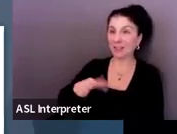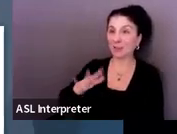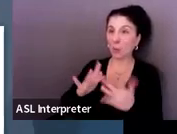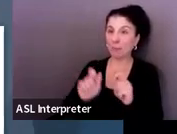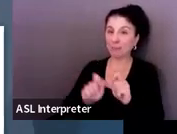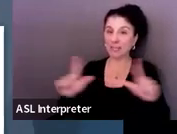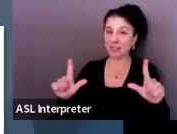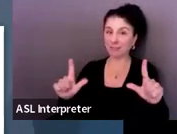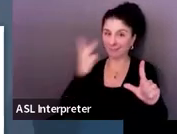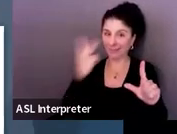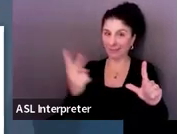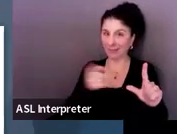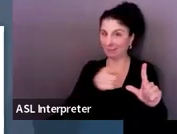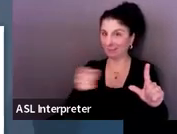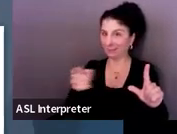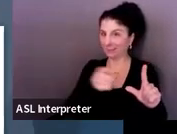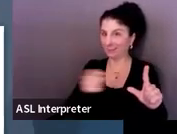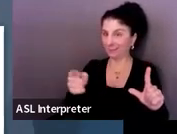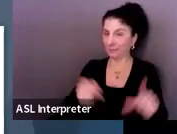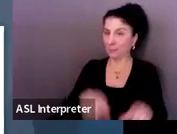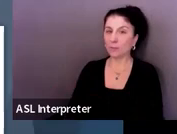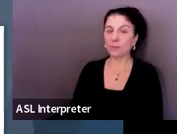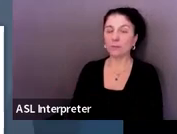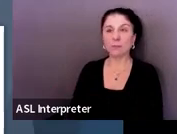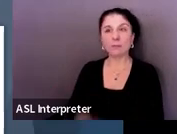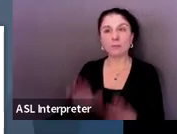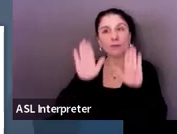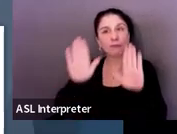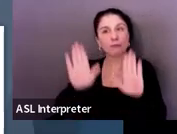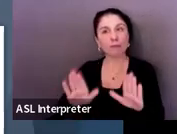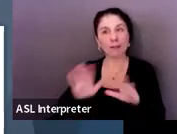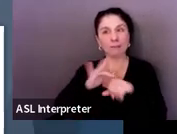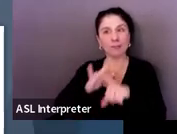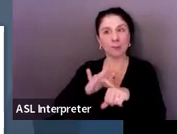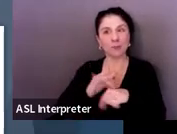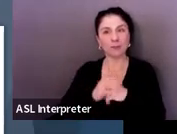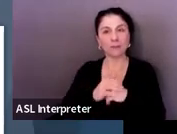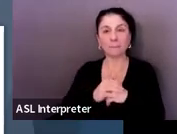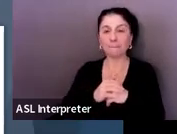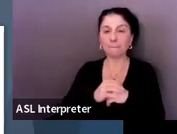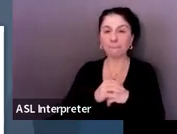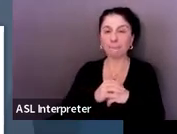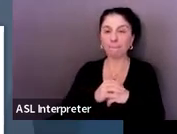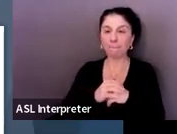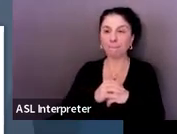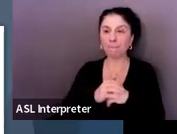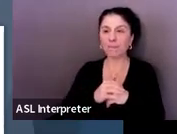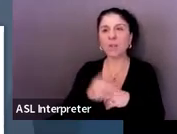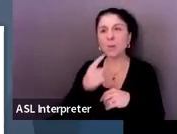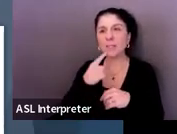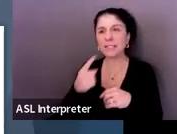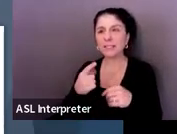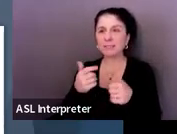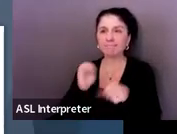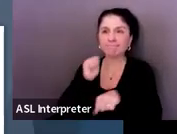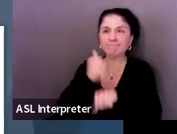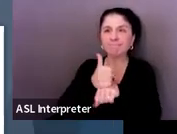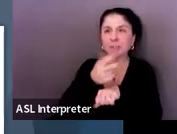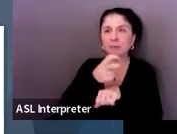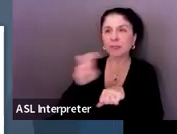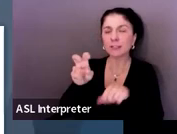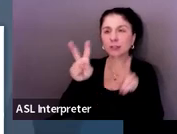and they have some wonderful resources there. And I know we said that we were working on getting some transition assessment